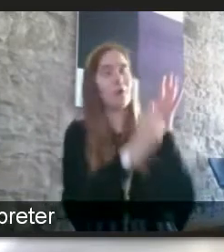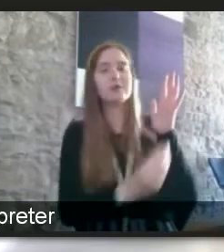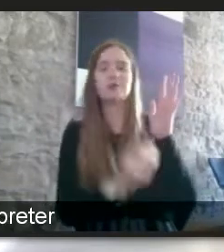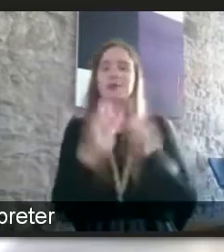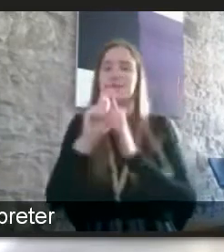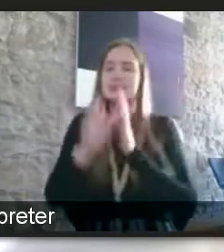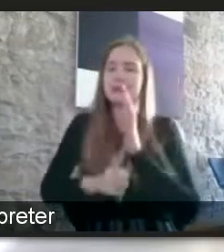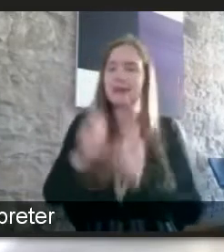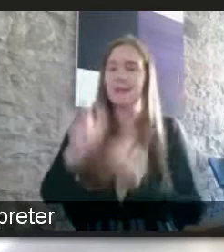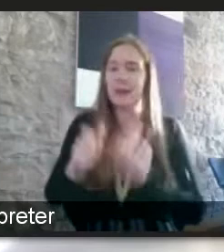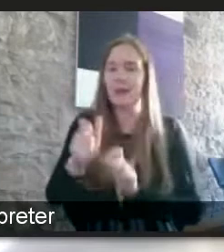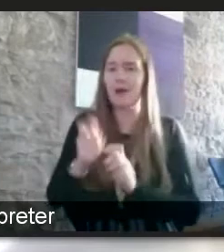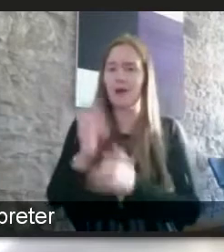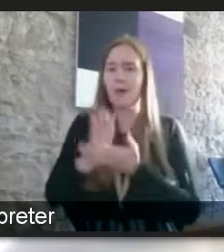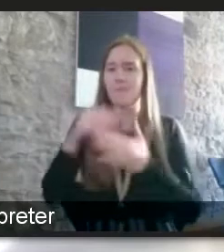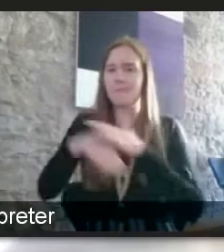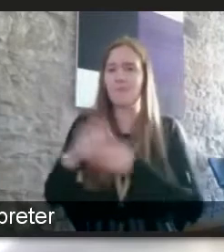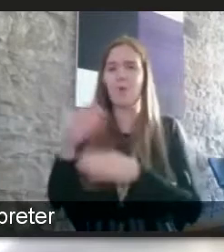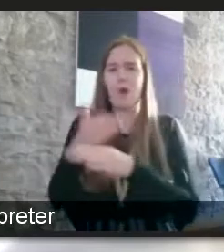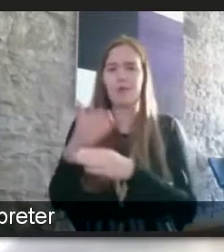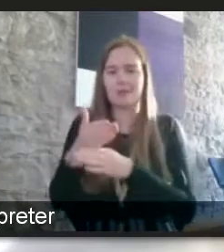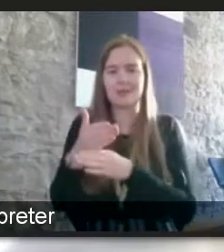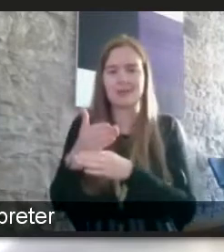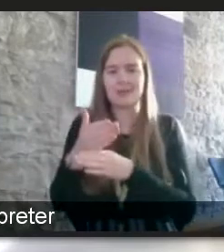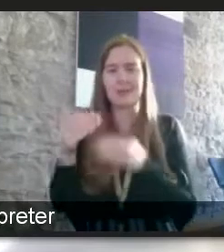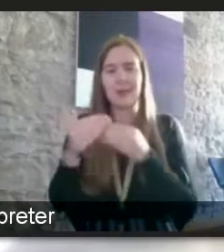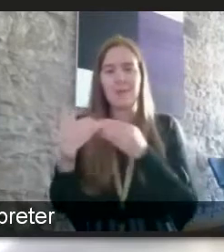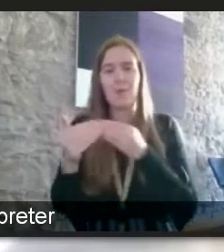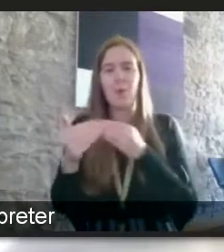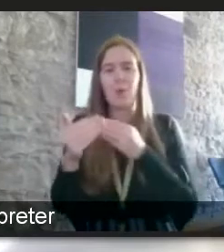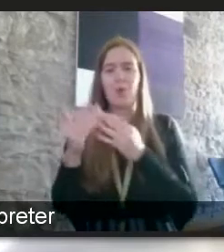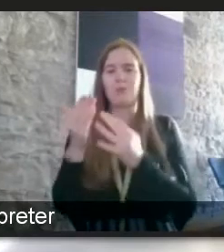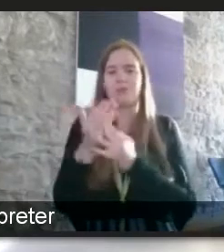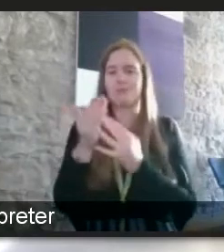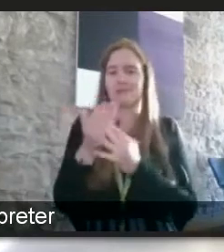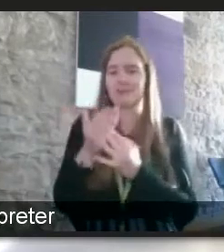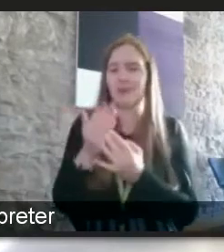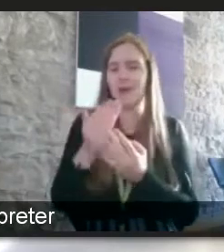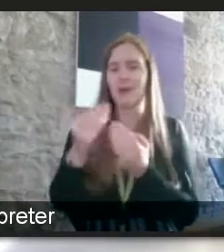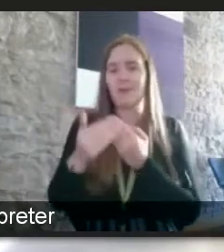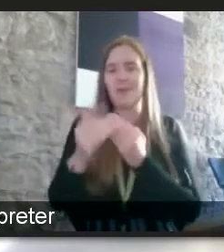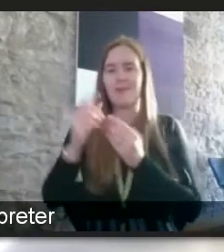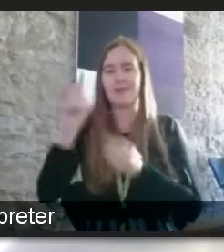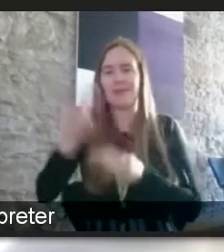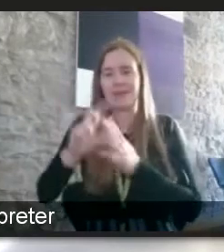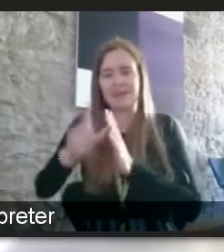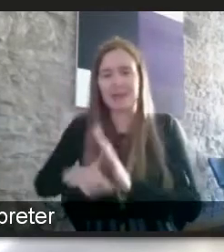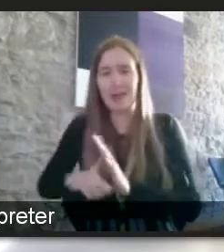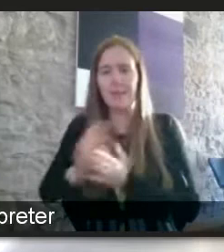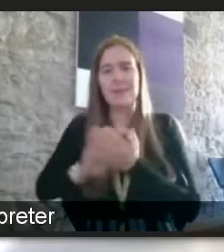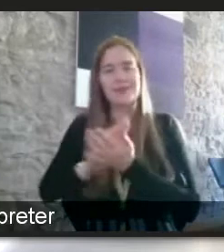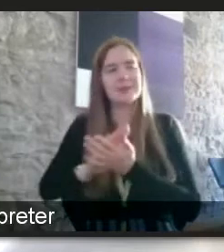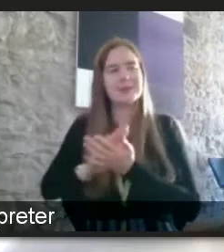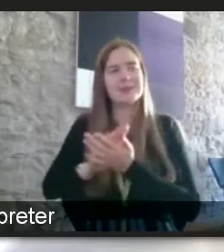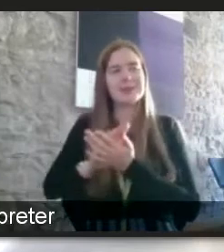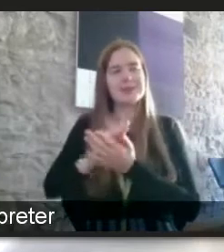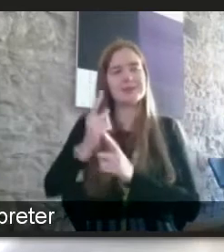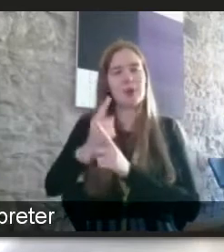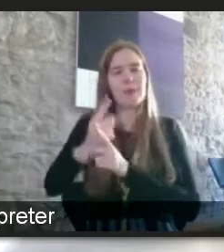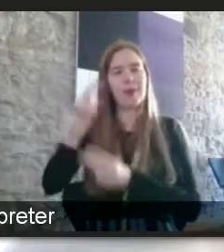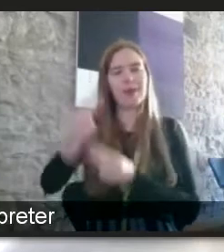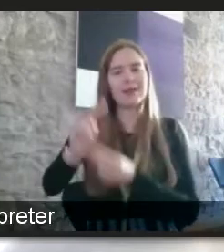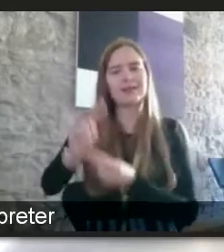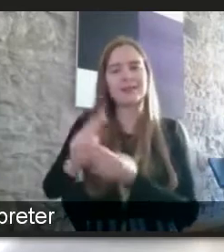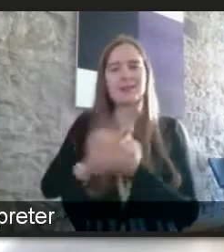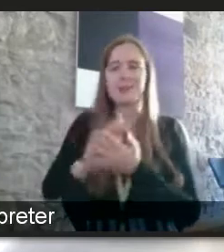are in work um and the more successful they get the less disabled they are as in they don't talk about it because they can adjust